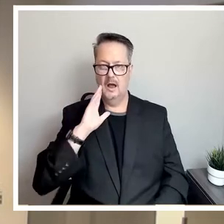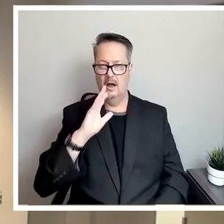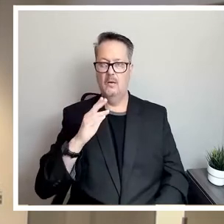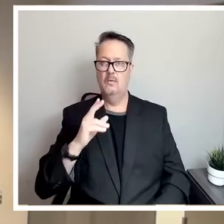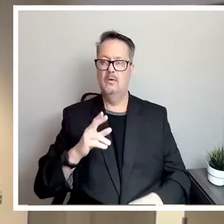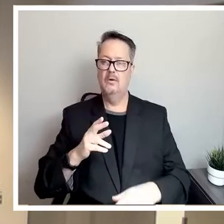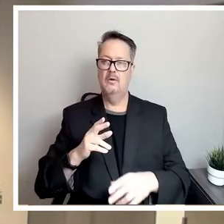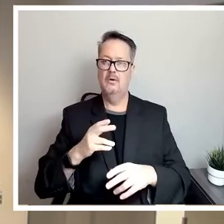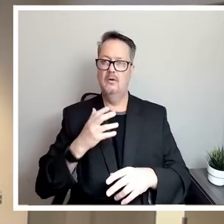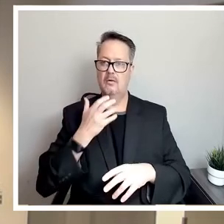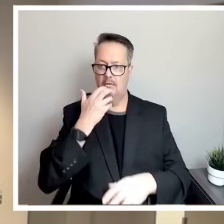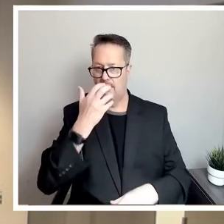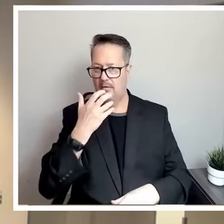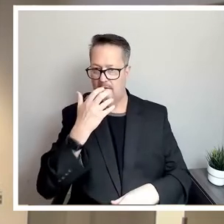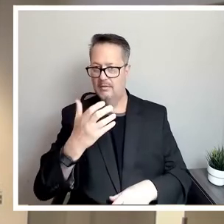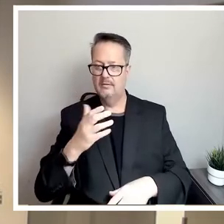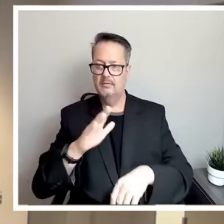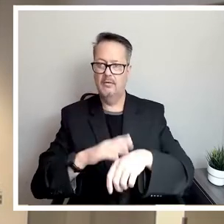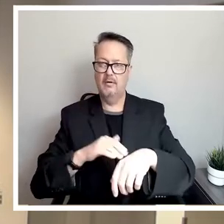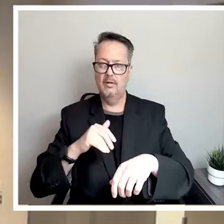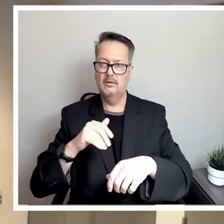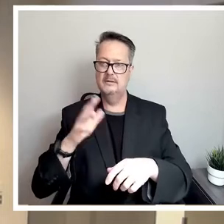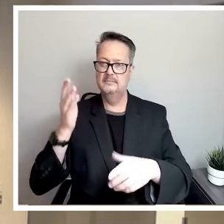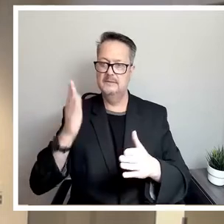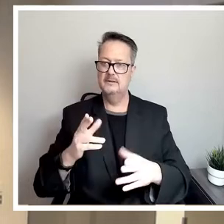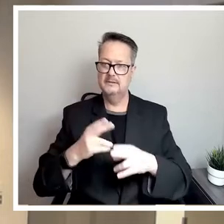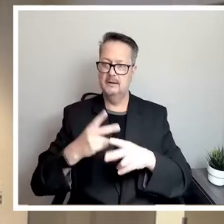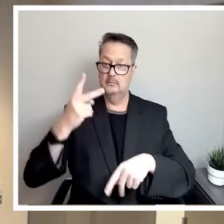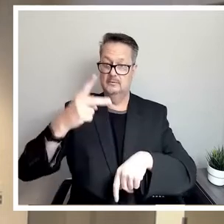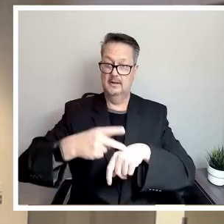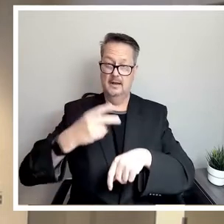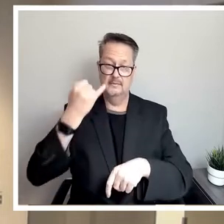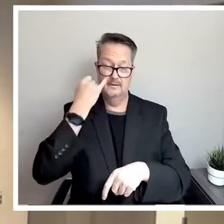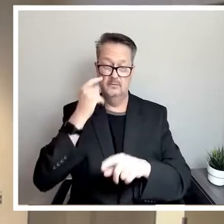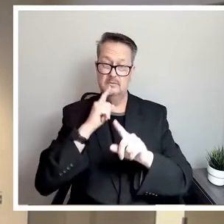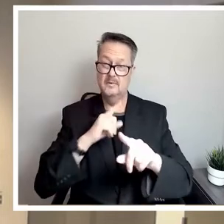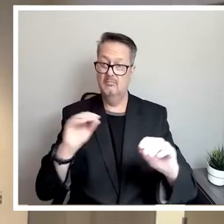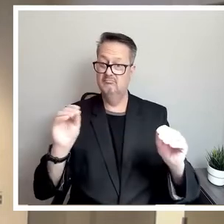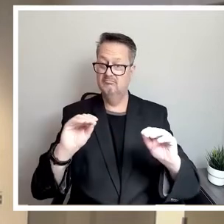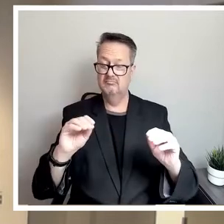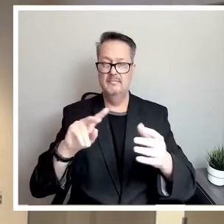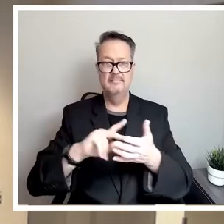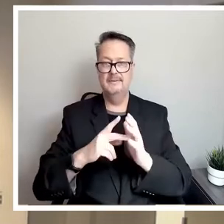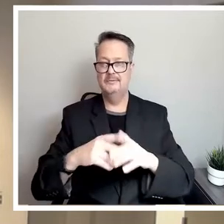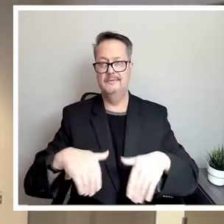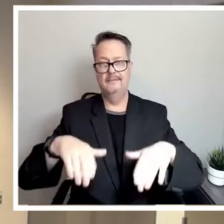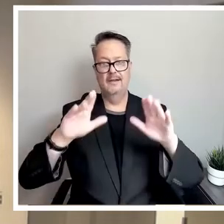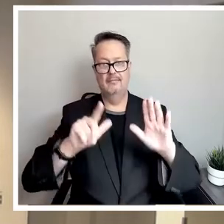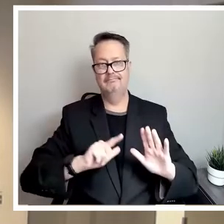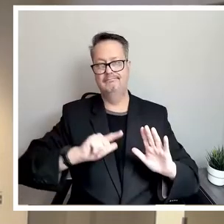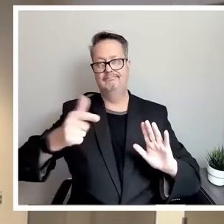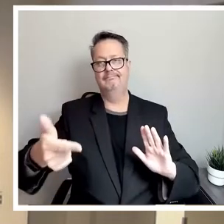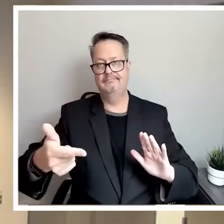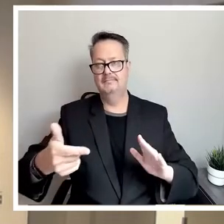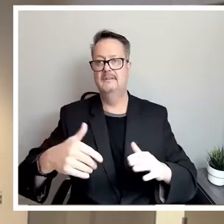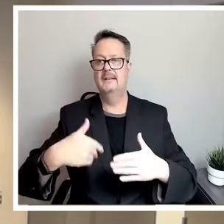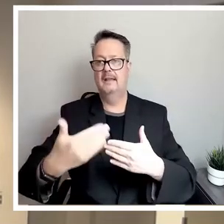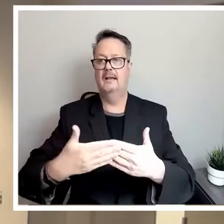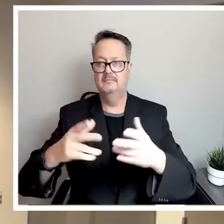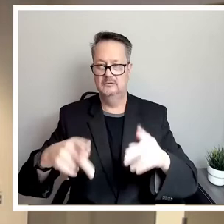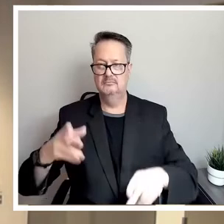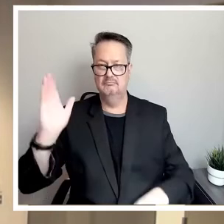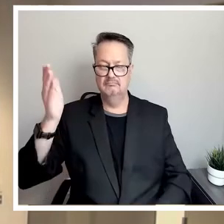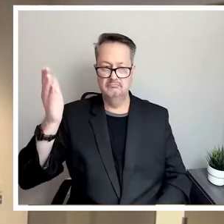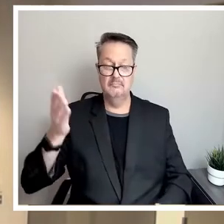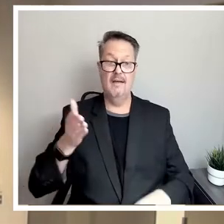if there is no response that person will forfeit their opportunity to speak and the next speaker will be called after I